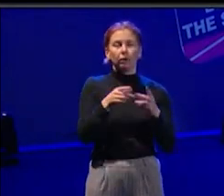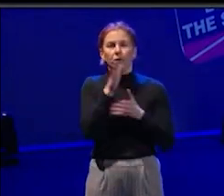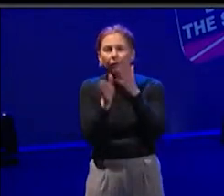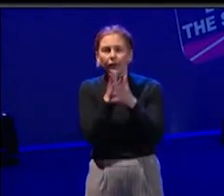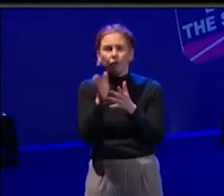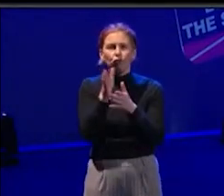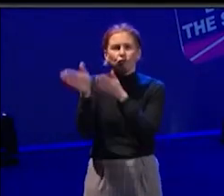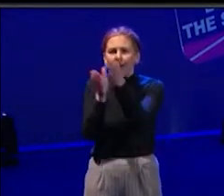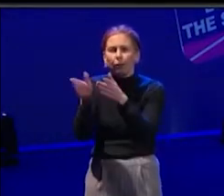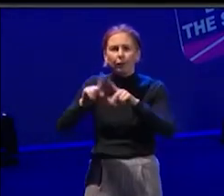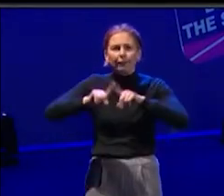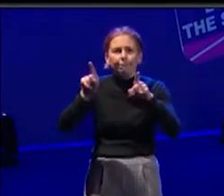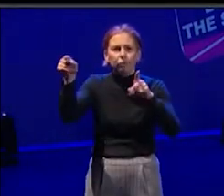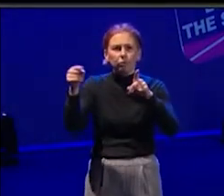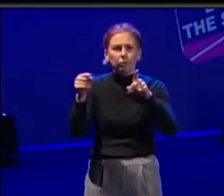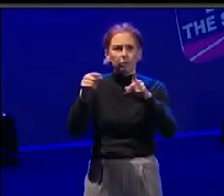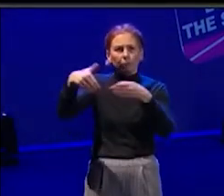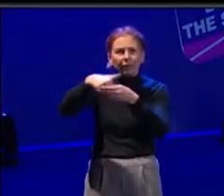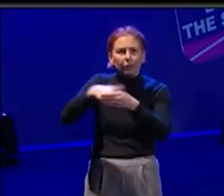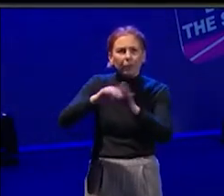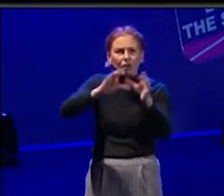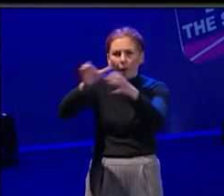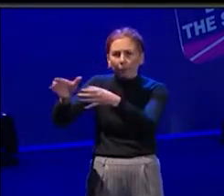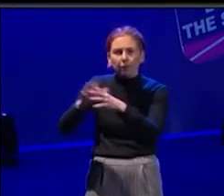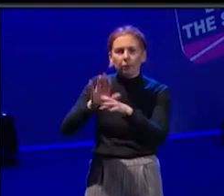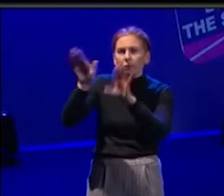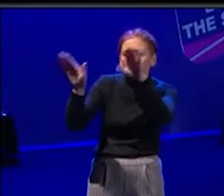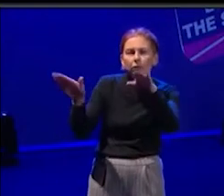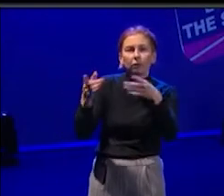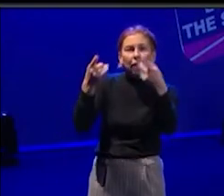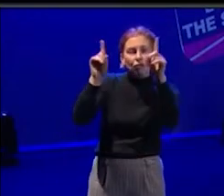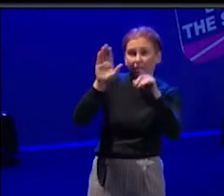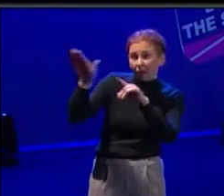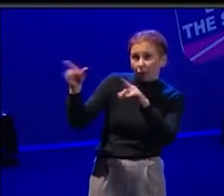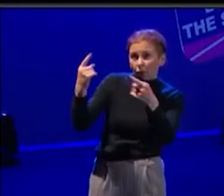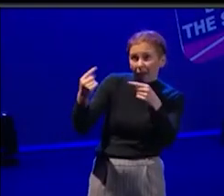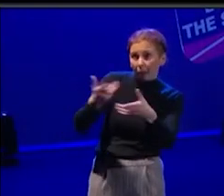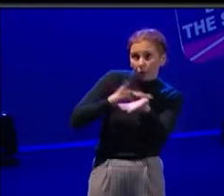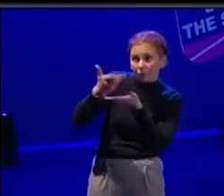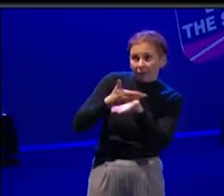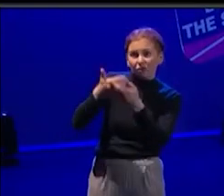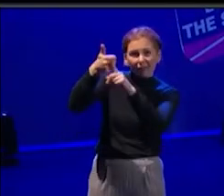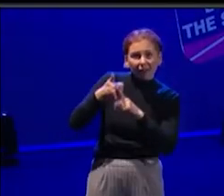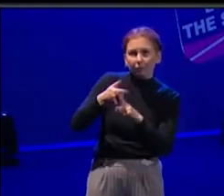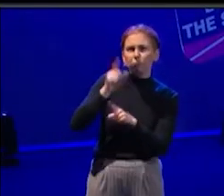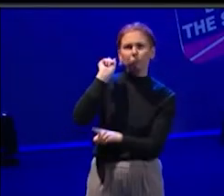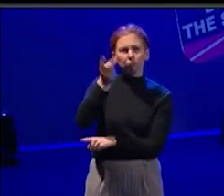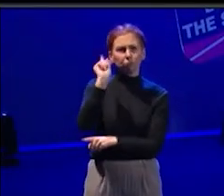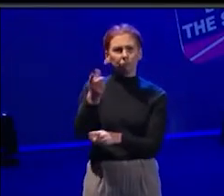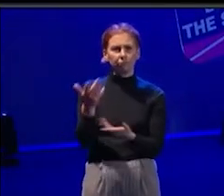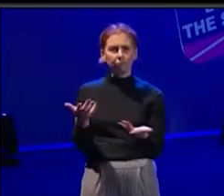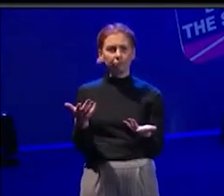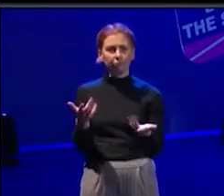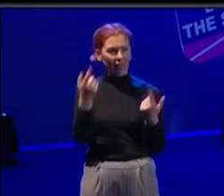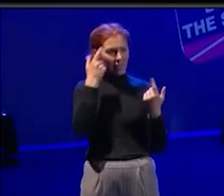it was the director of those departments that used to take time to just chat to me and give me advice of stuff. And I think that's what all creative engagement departments